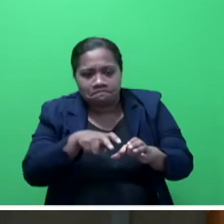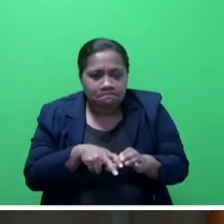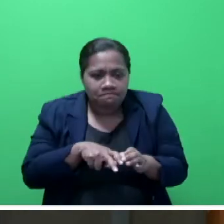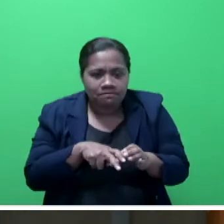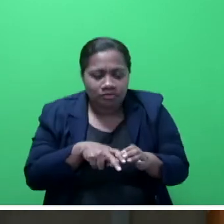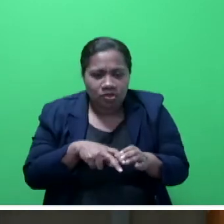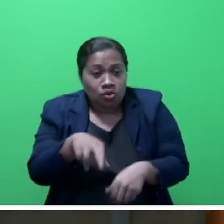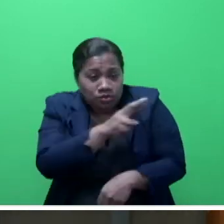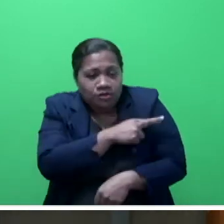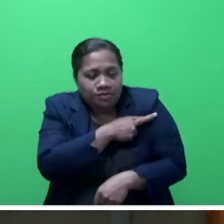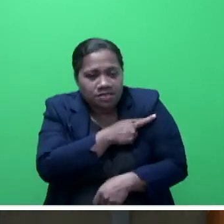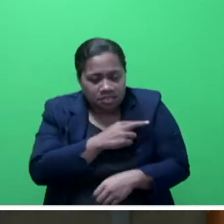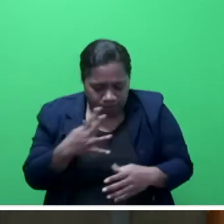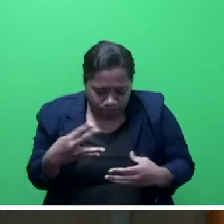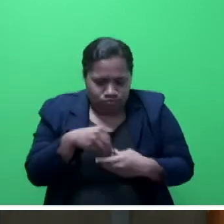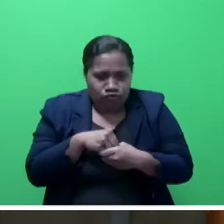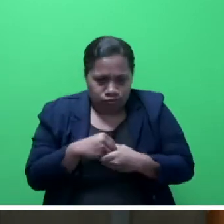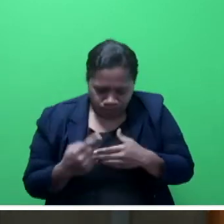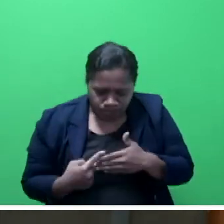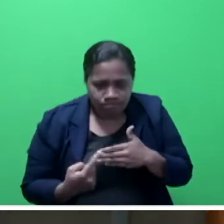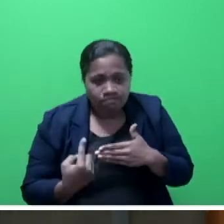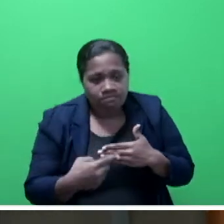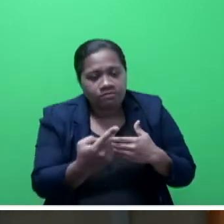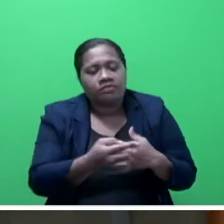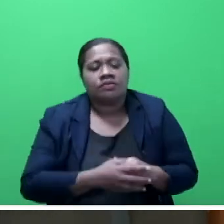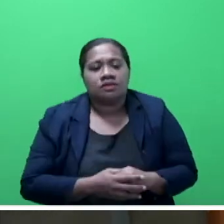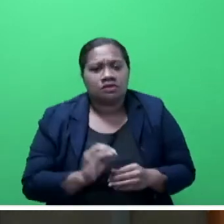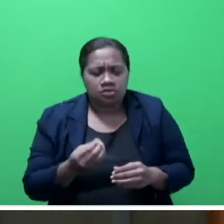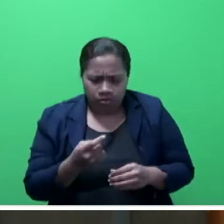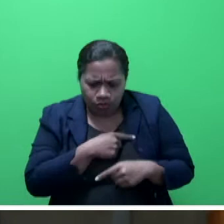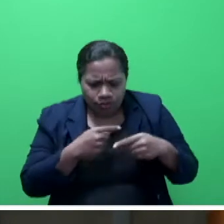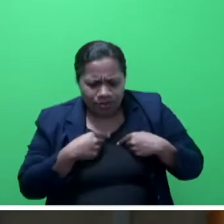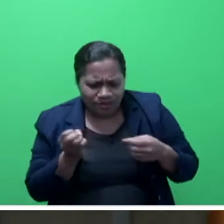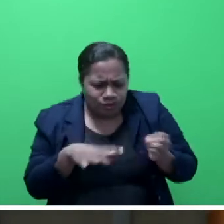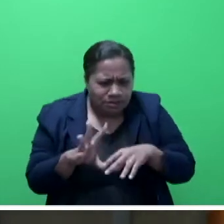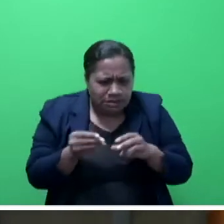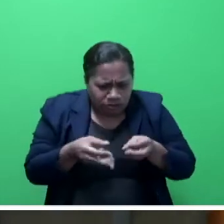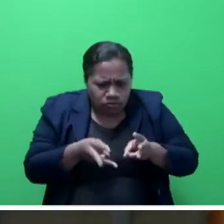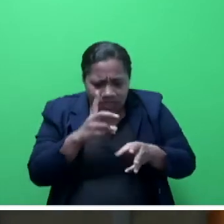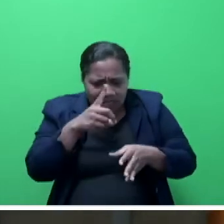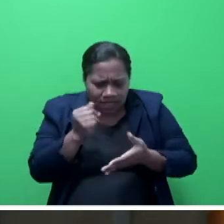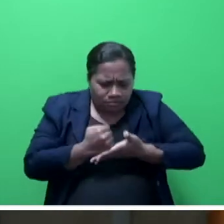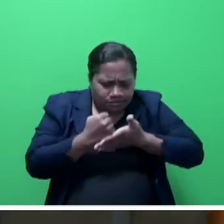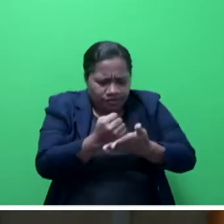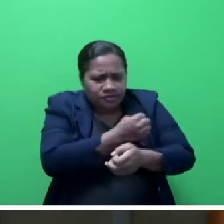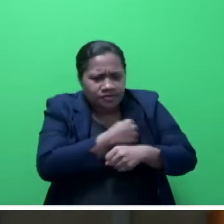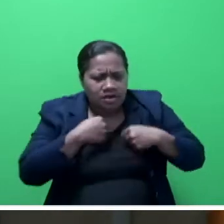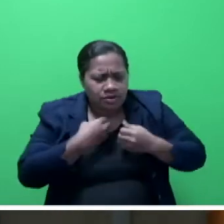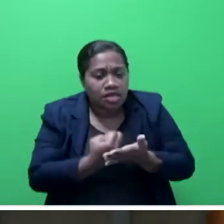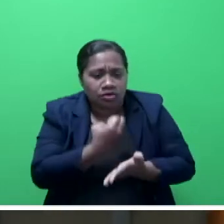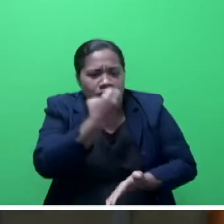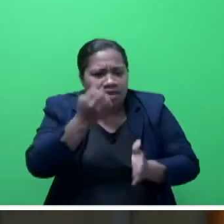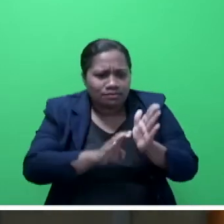places physical measures to assist in our economic recovery. The government has moved